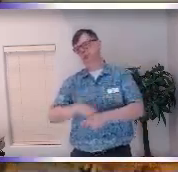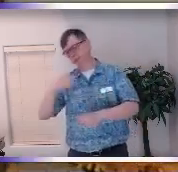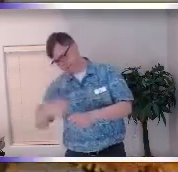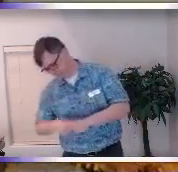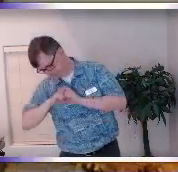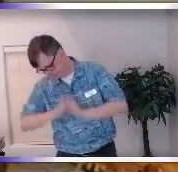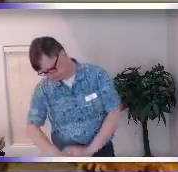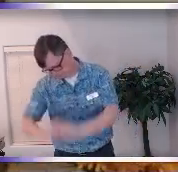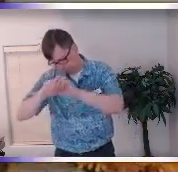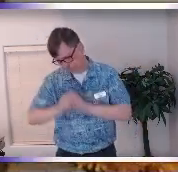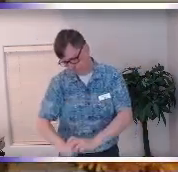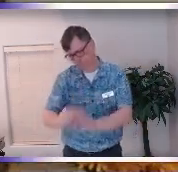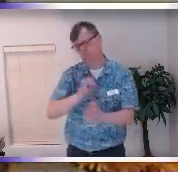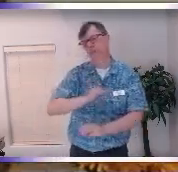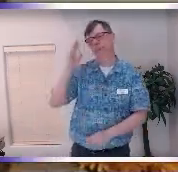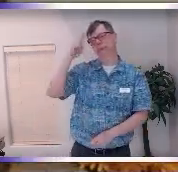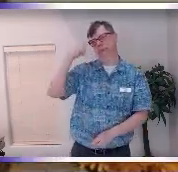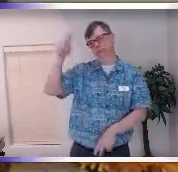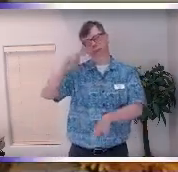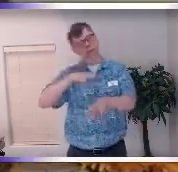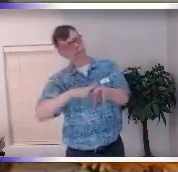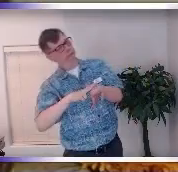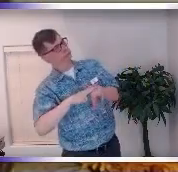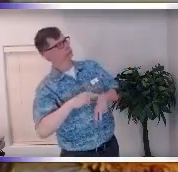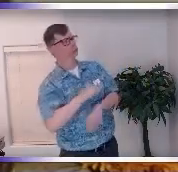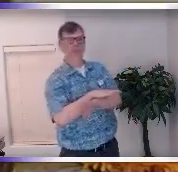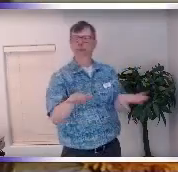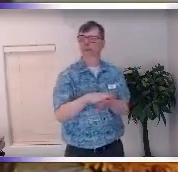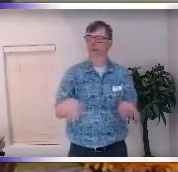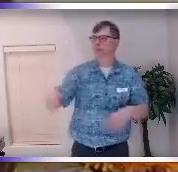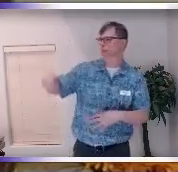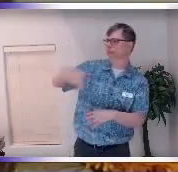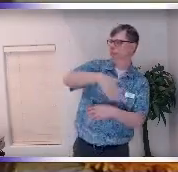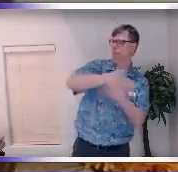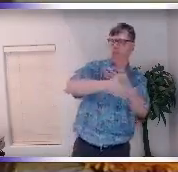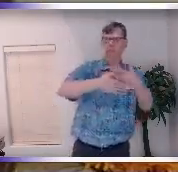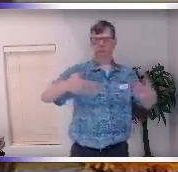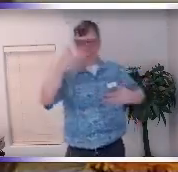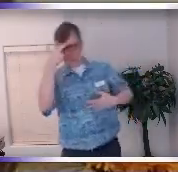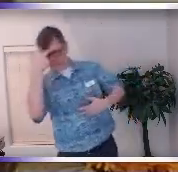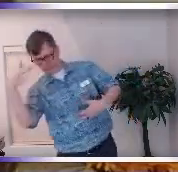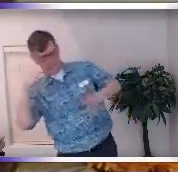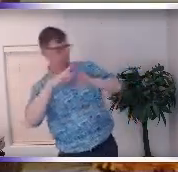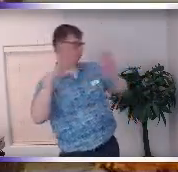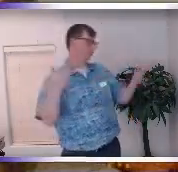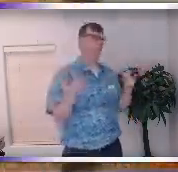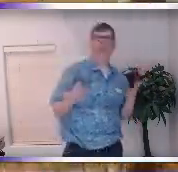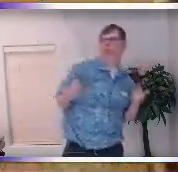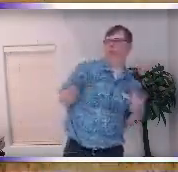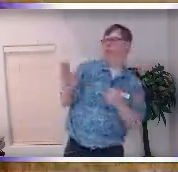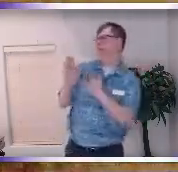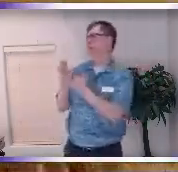was like oh this yard's an eyesore and Ernest Holmes would be like nope and every day he would walk by and he would vision the yard as he wanted it and one day